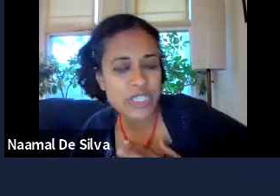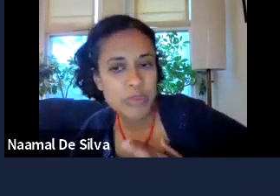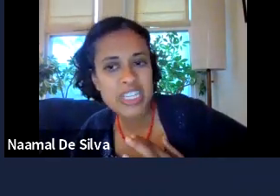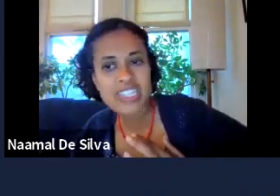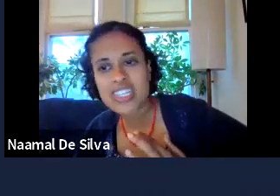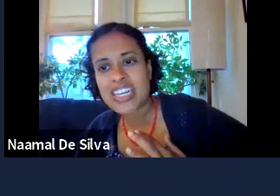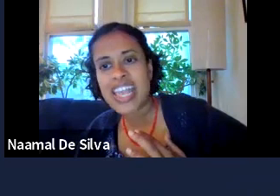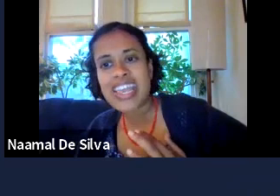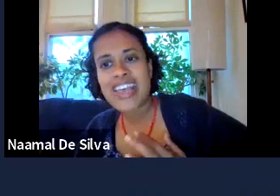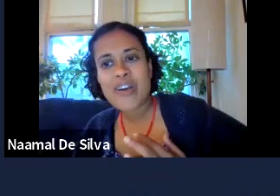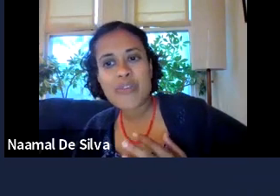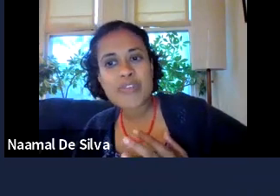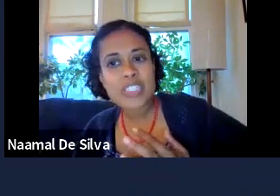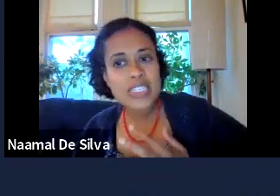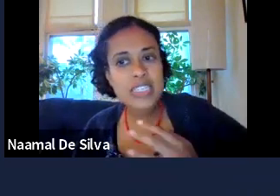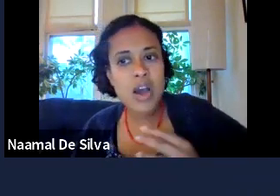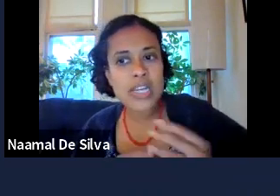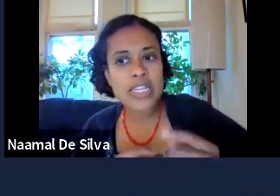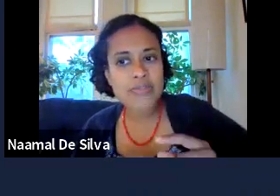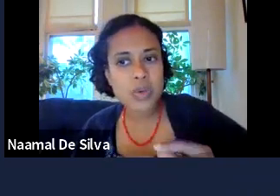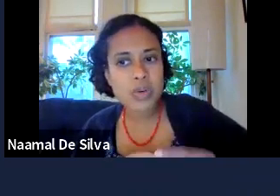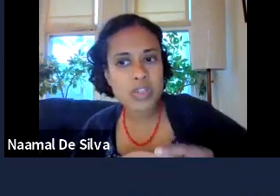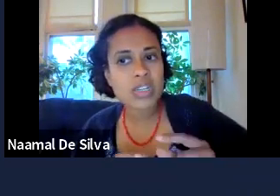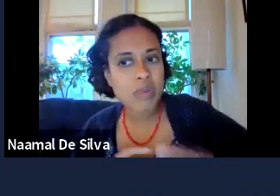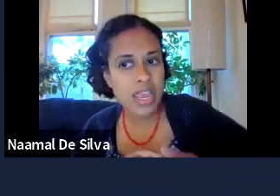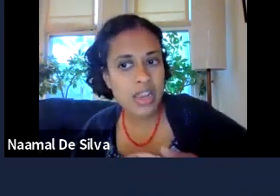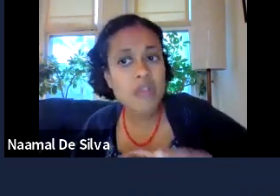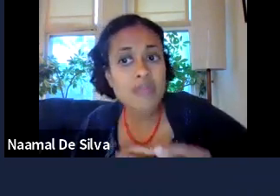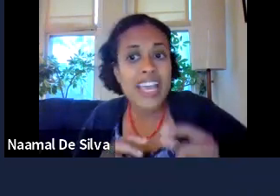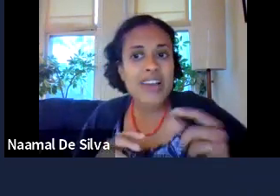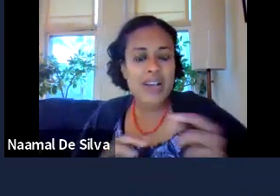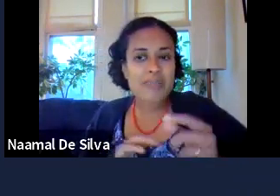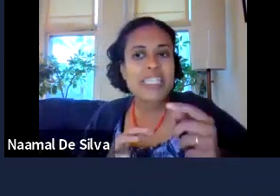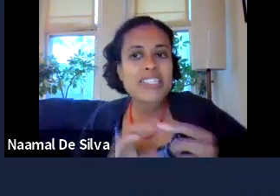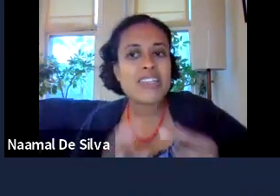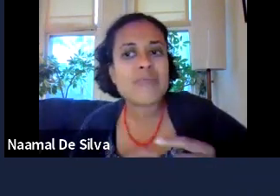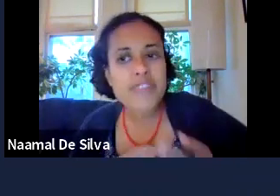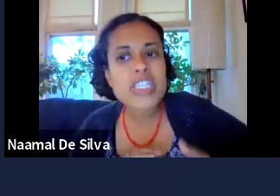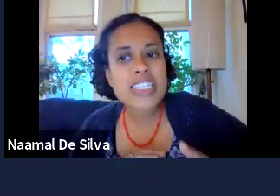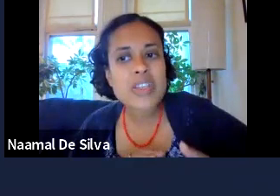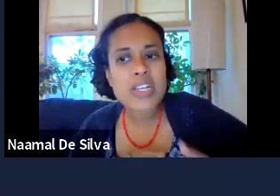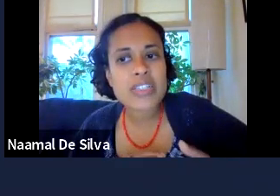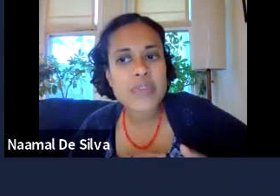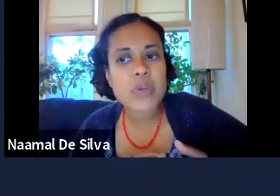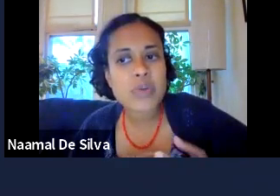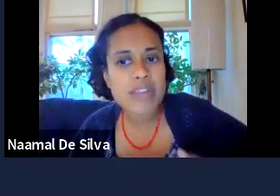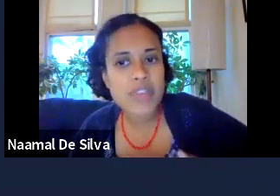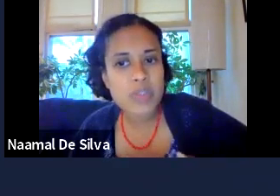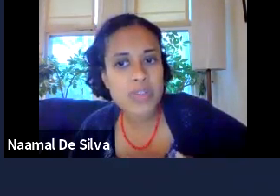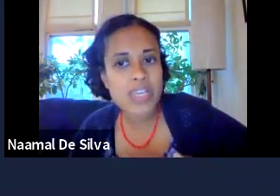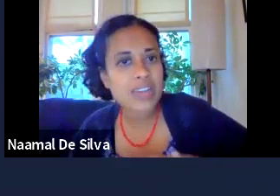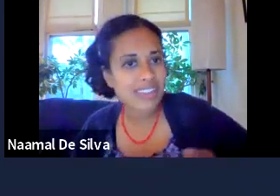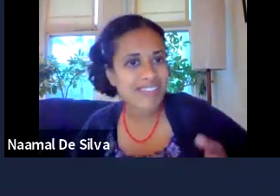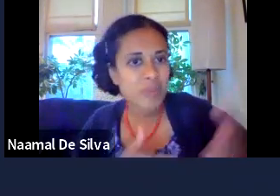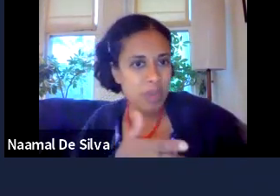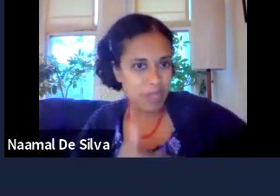ASL interpretation today. We've adjusted the audience view to grid. Please, we've adjusted the audience view to